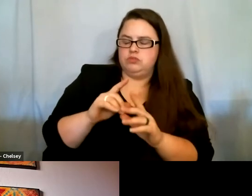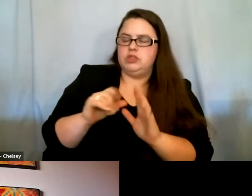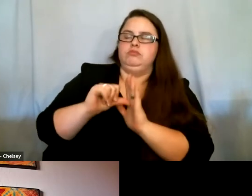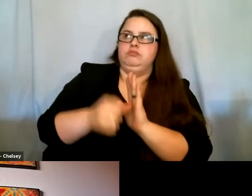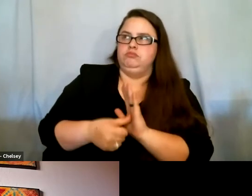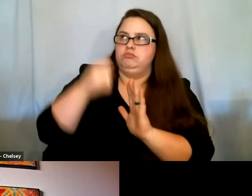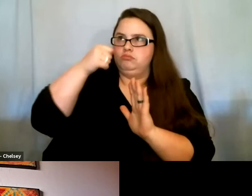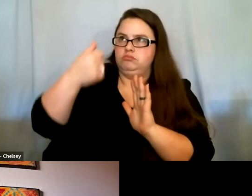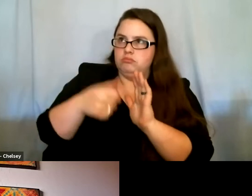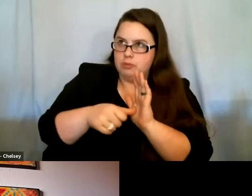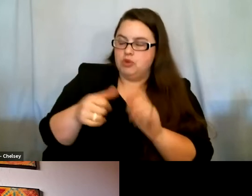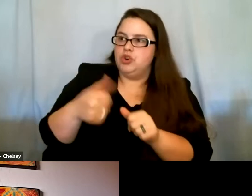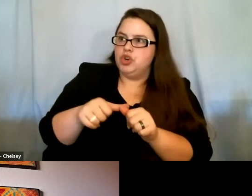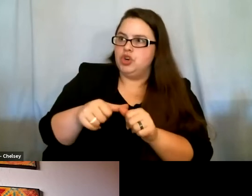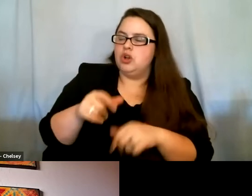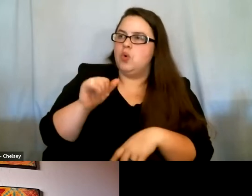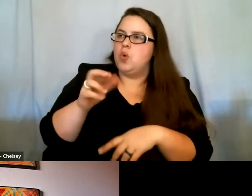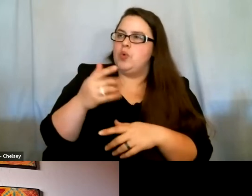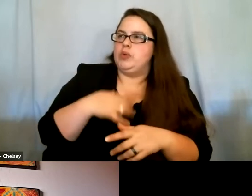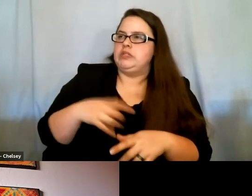you wish they had done differently to support you?